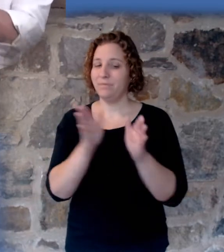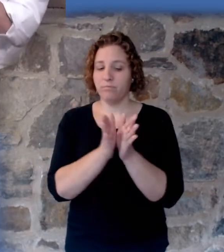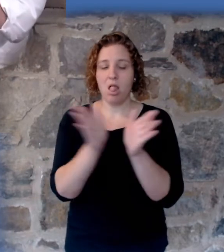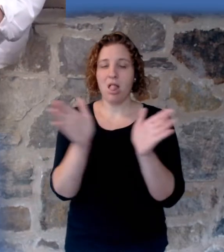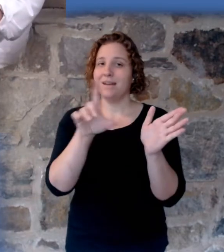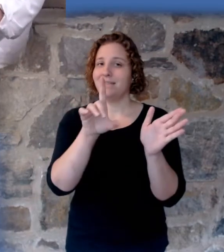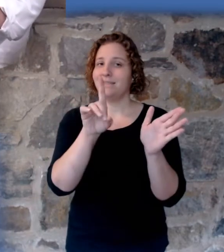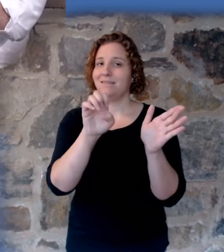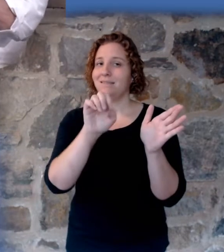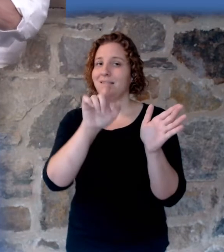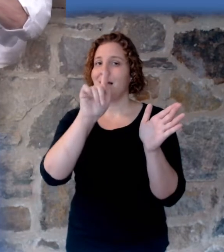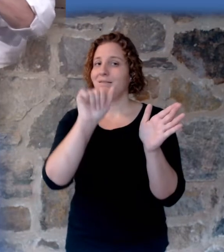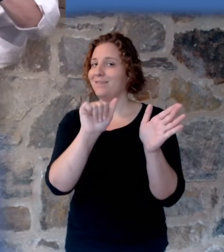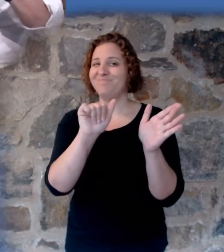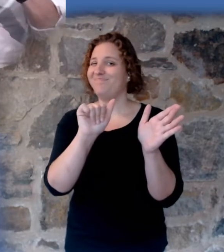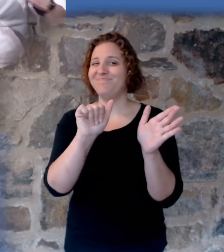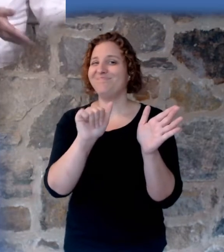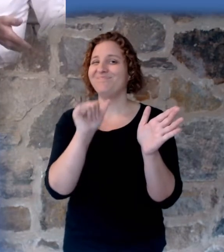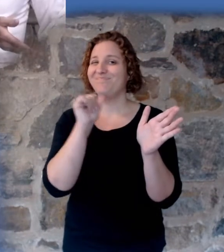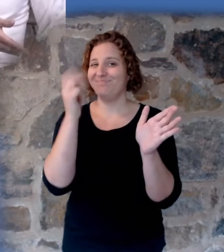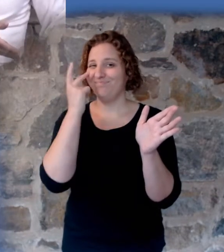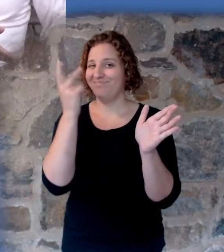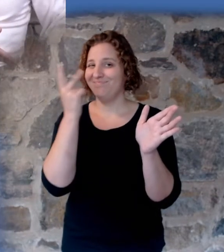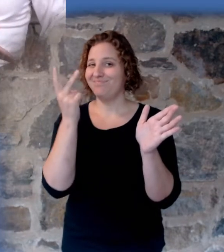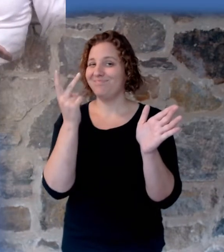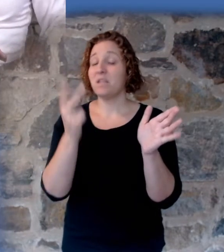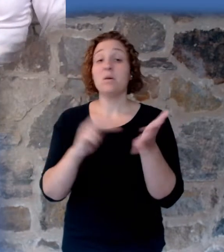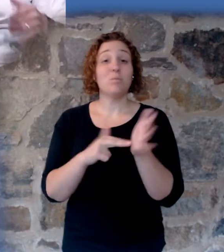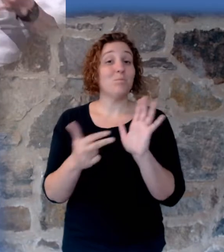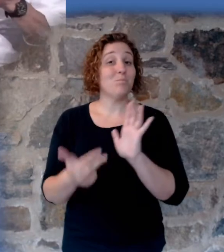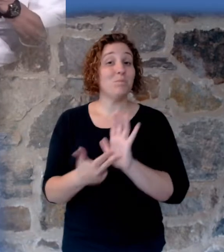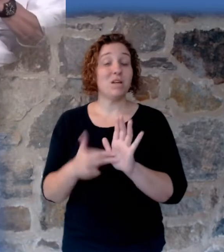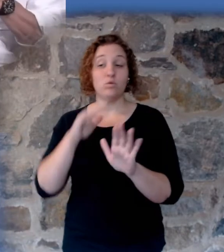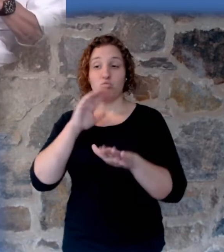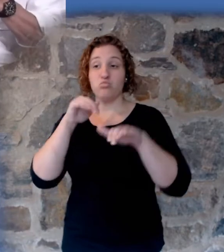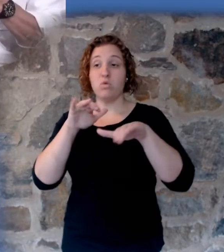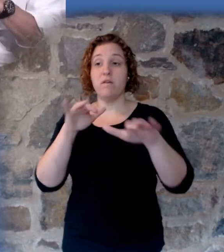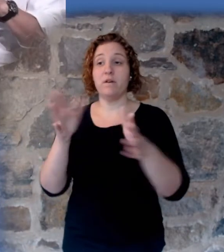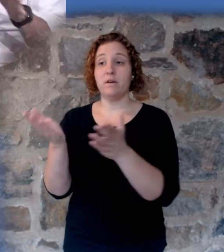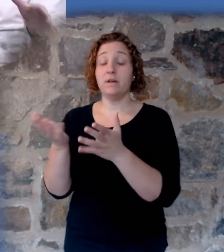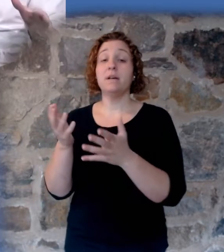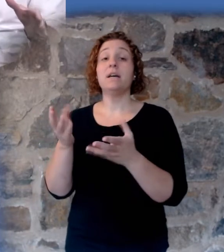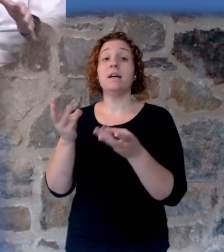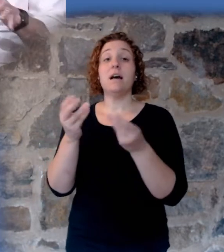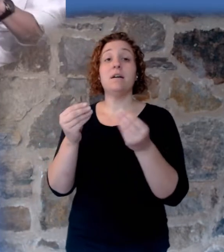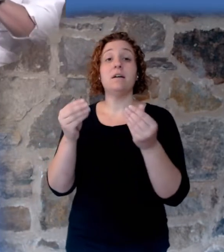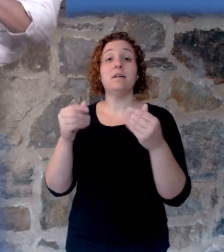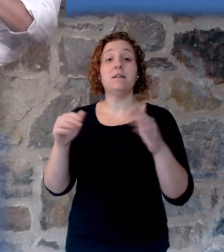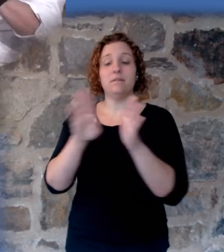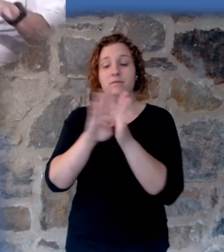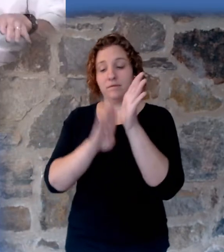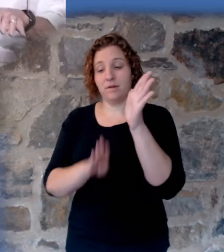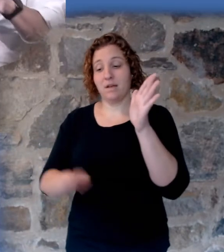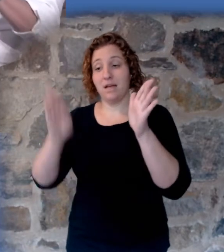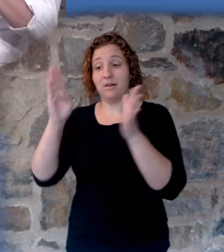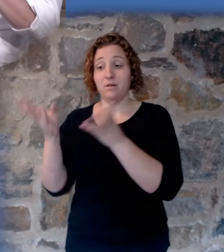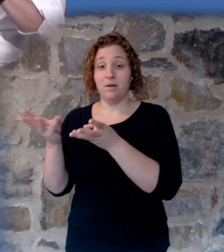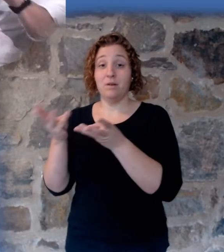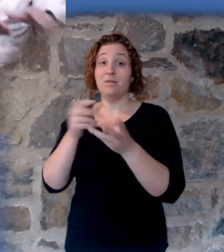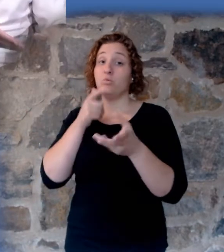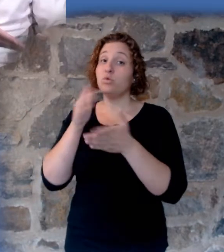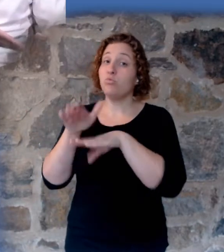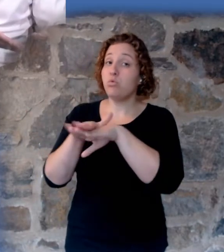Which means that Colorado River and bringing that material out of the canyon didn't do it slowly because we'd have a delta. It had to have been fast